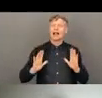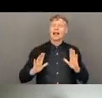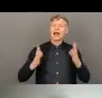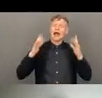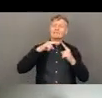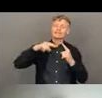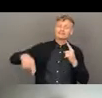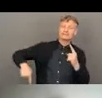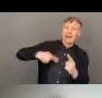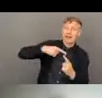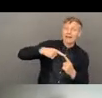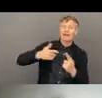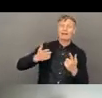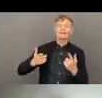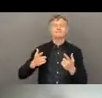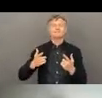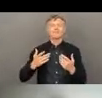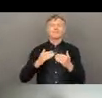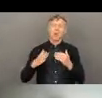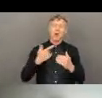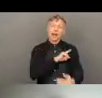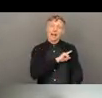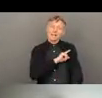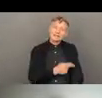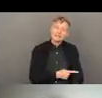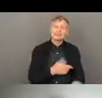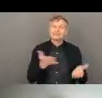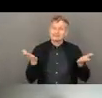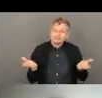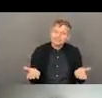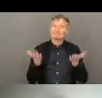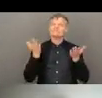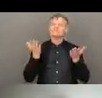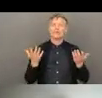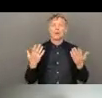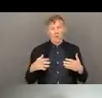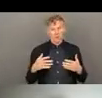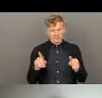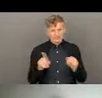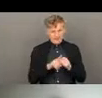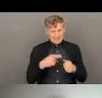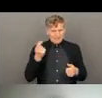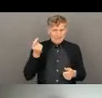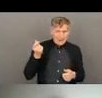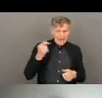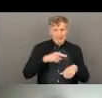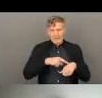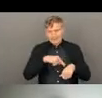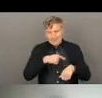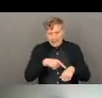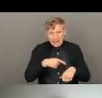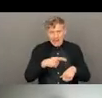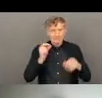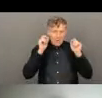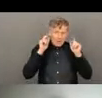the employees on the, on them requires a lot of money, time and awareness. Such challenges, challenges faded away because